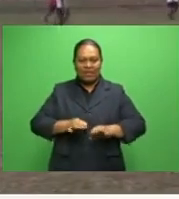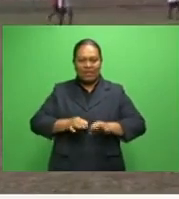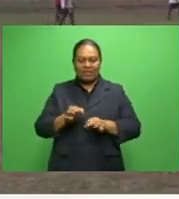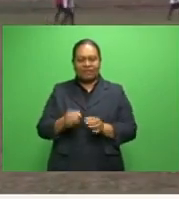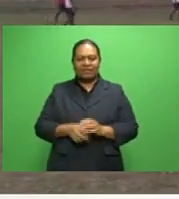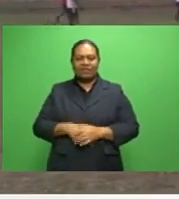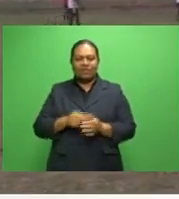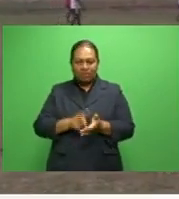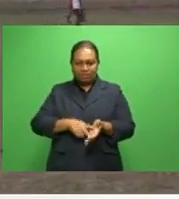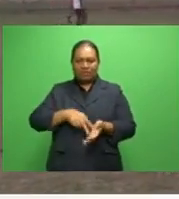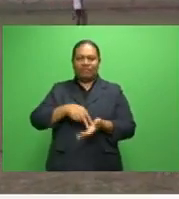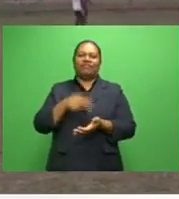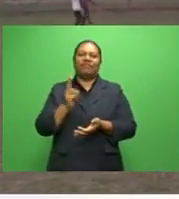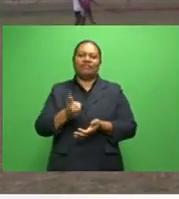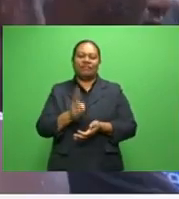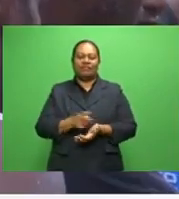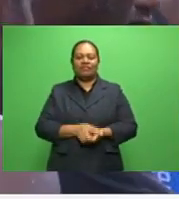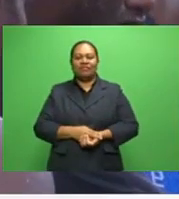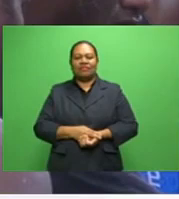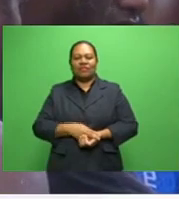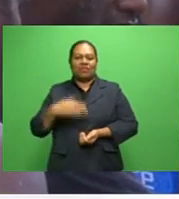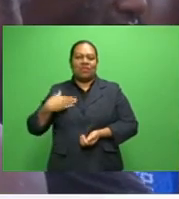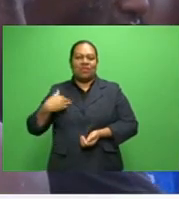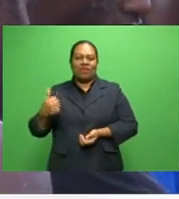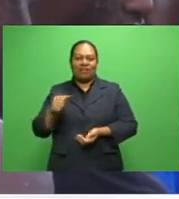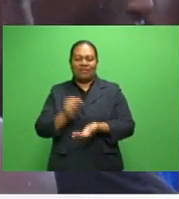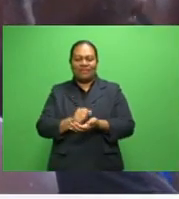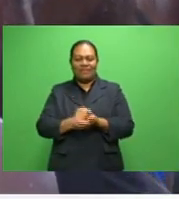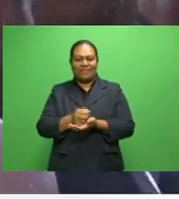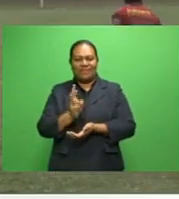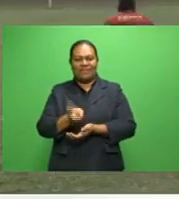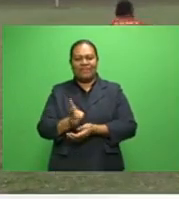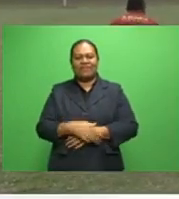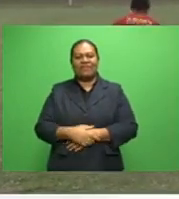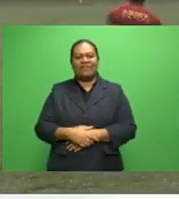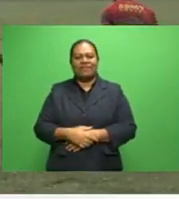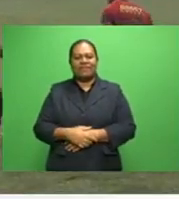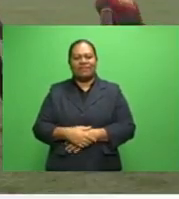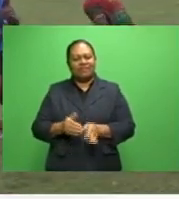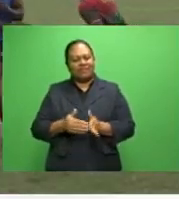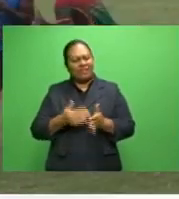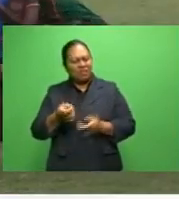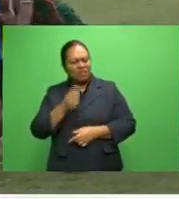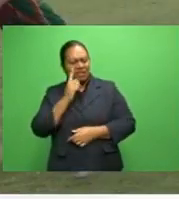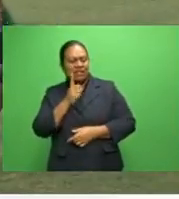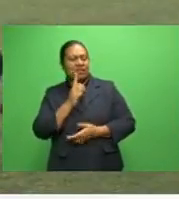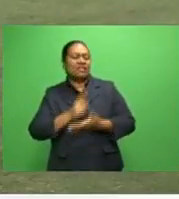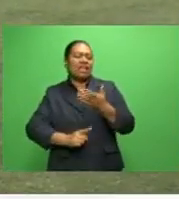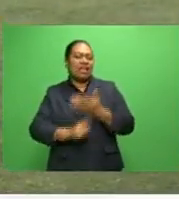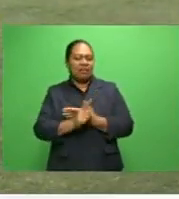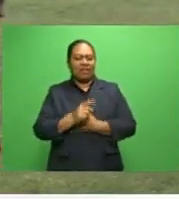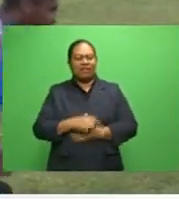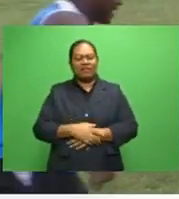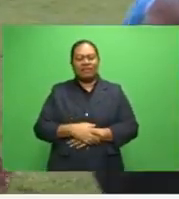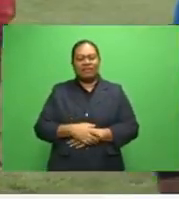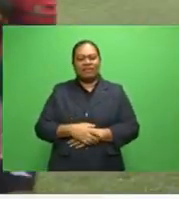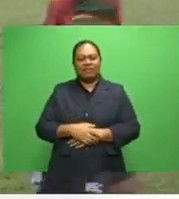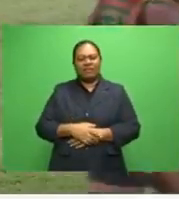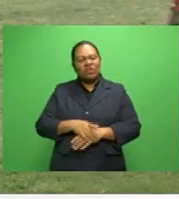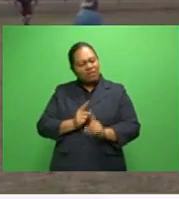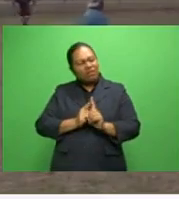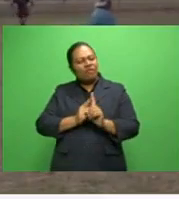It's progressing this week for 60 minutes, and then we'll see from there. I'm just following a protocol from